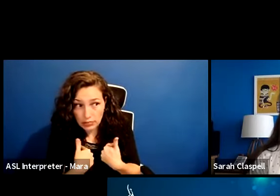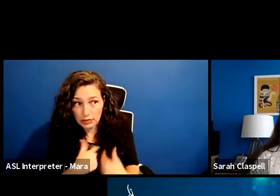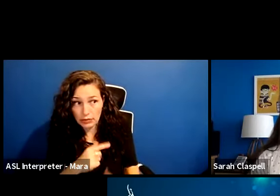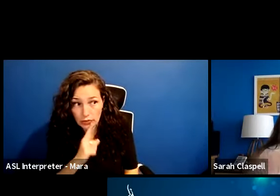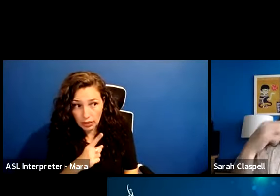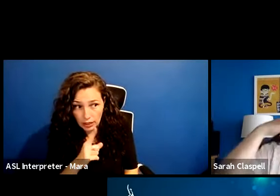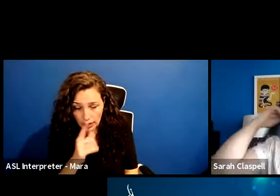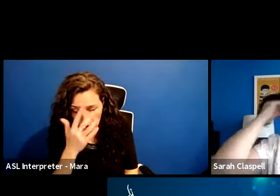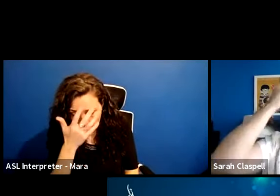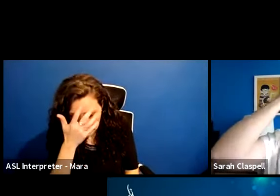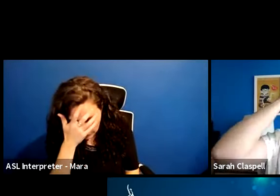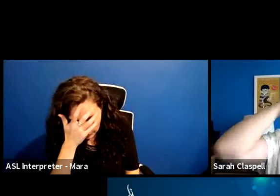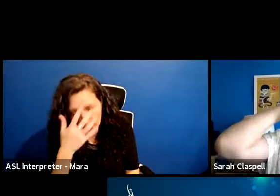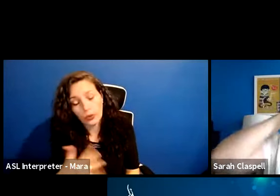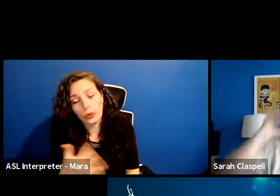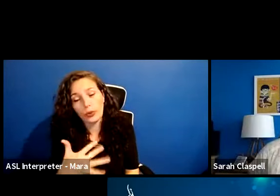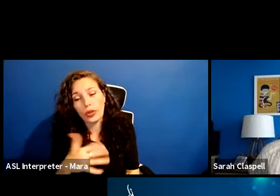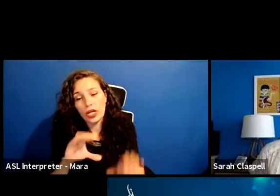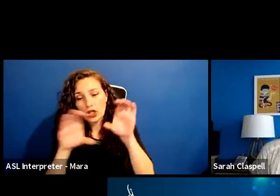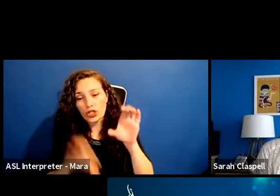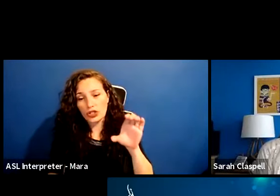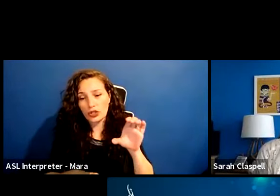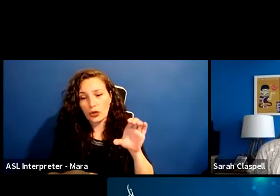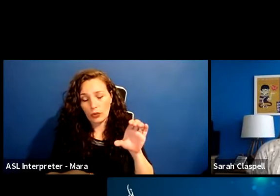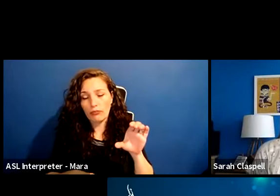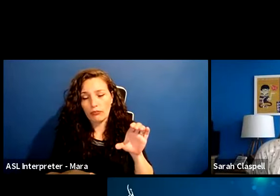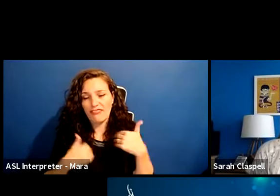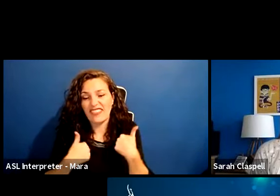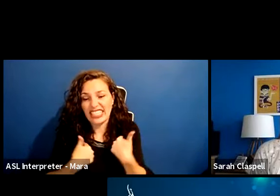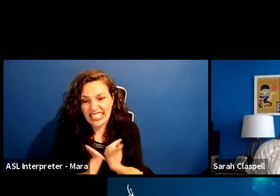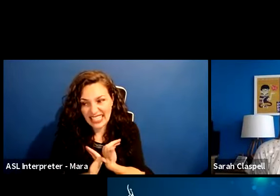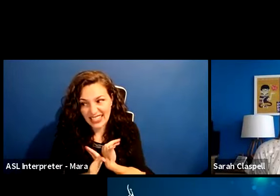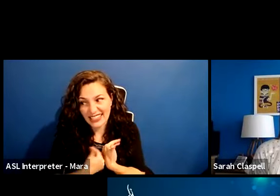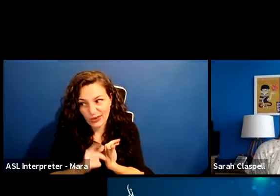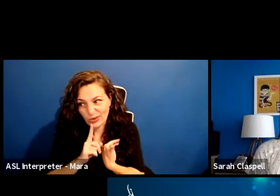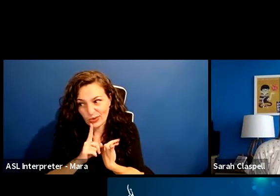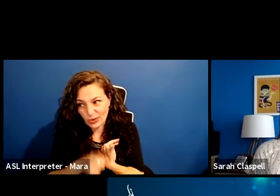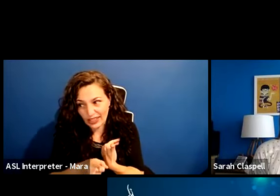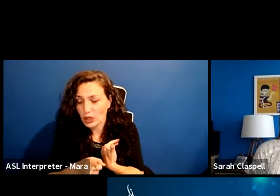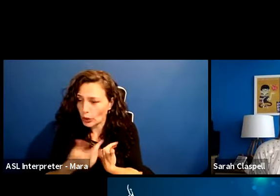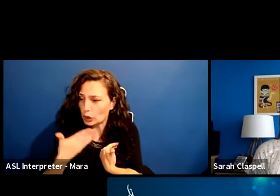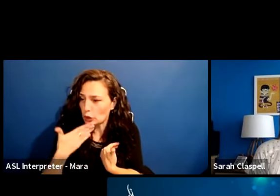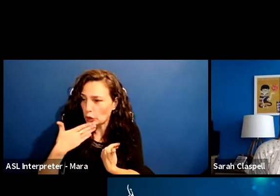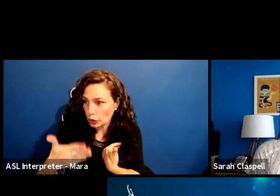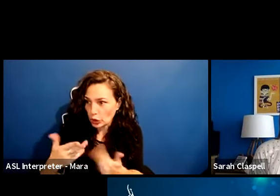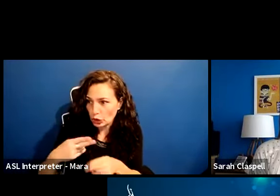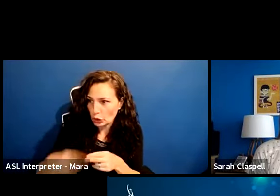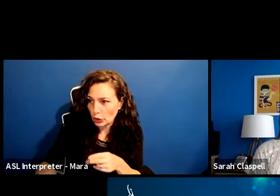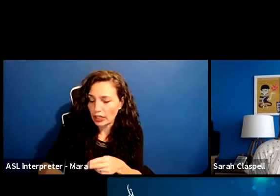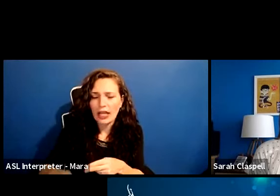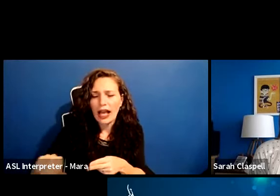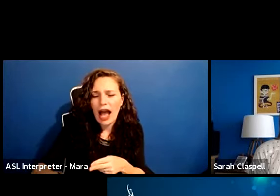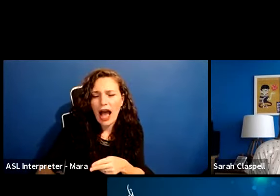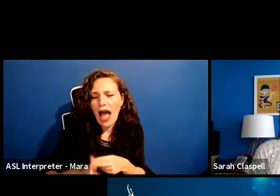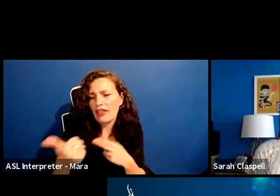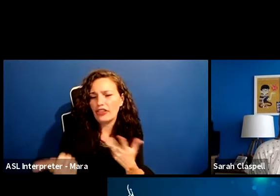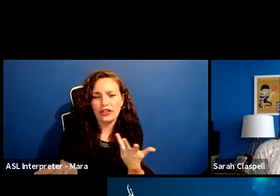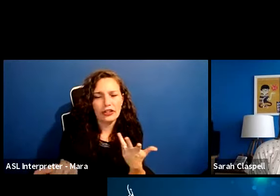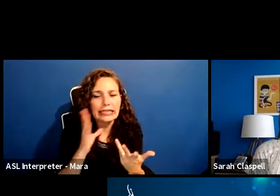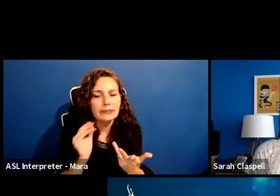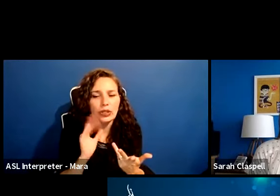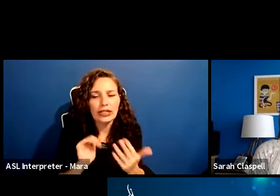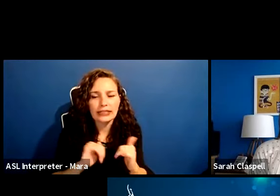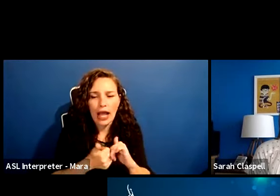I was glad you, you, uh, shortened it up. Are there other differences in terms of how you've been, uh, how people have been engaging through zoom and, uh,